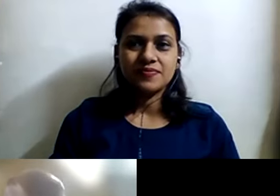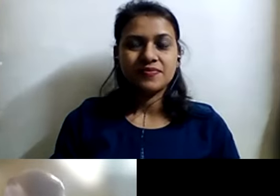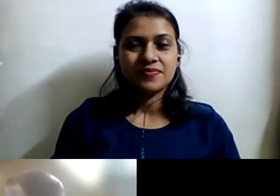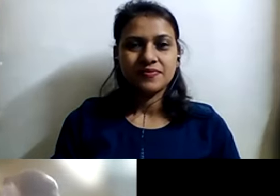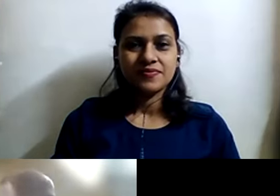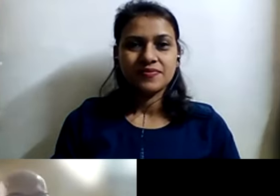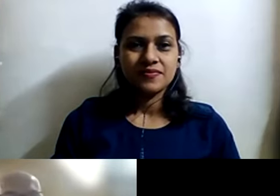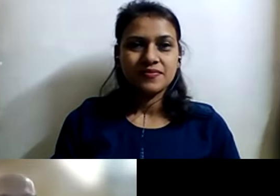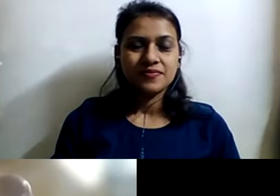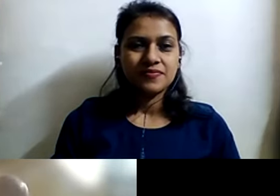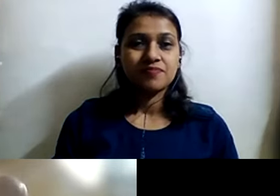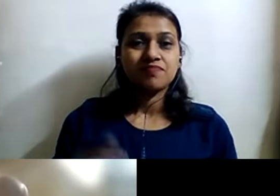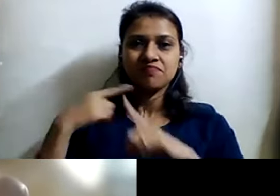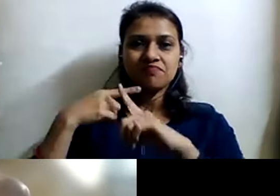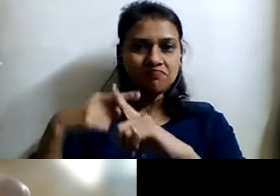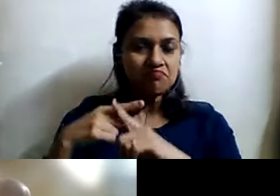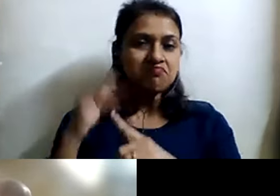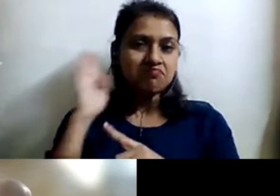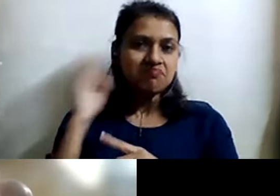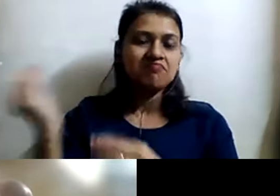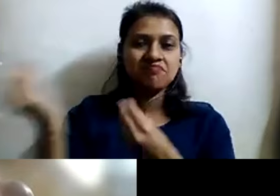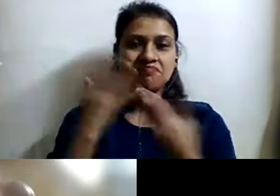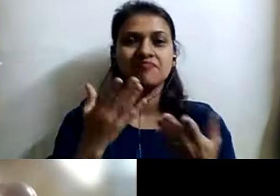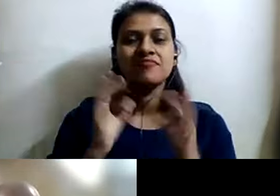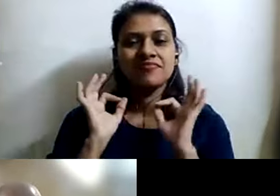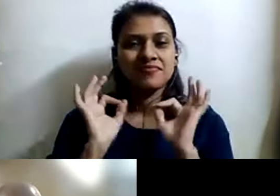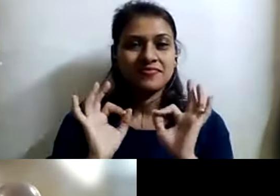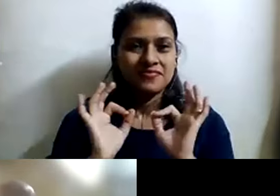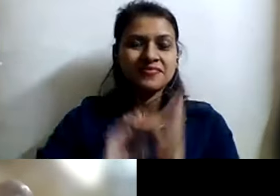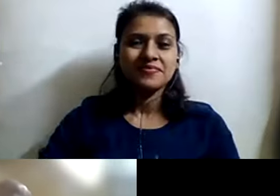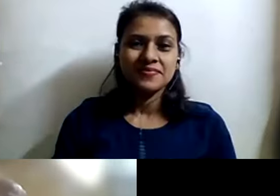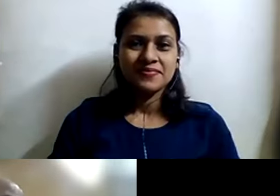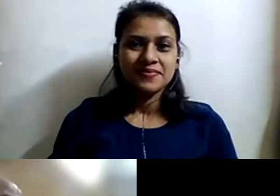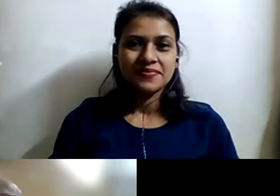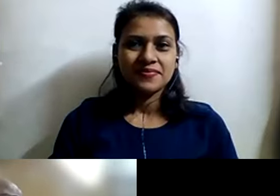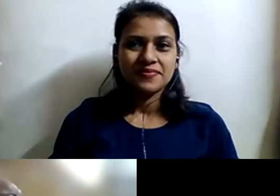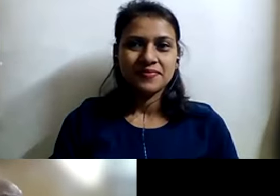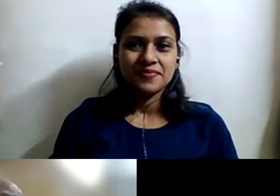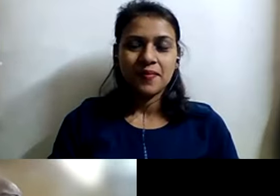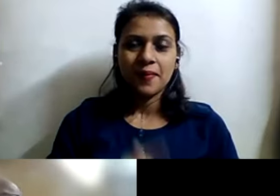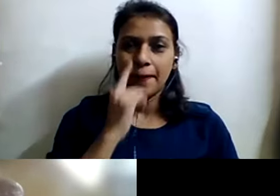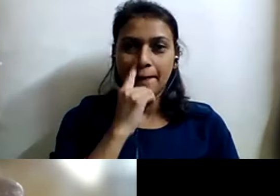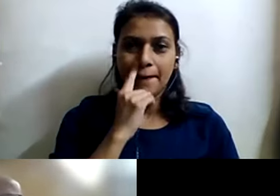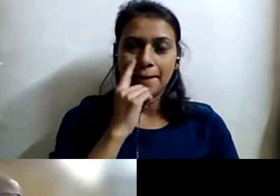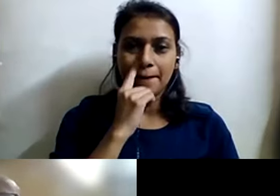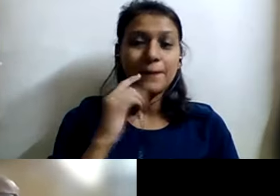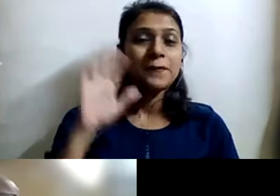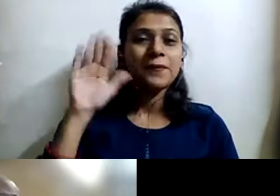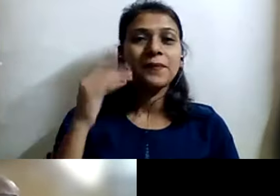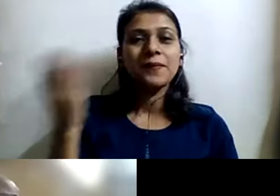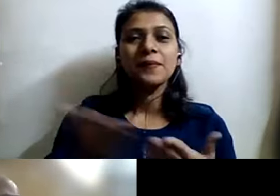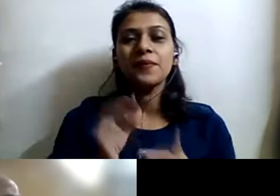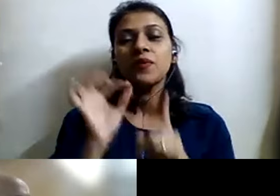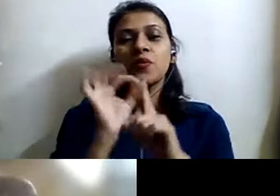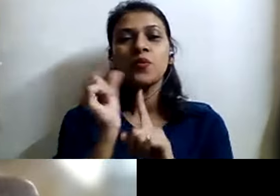positive input from Dr. Gaurav Sharma, I would like to call upon Ms. Purnima Palikar to